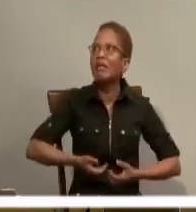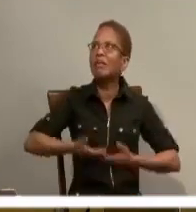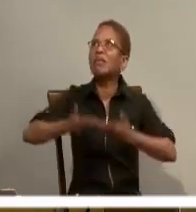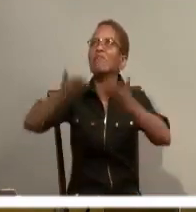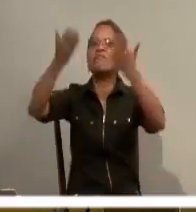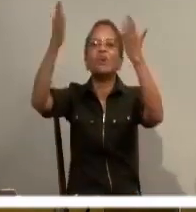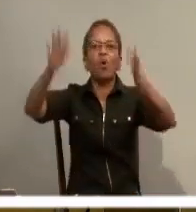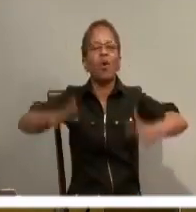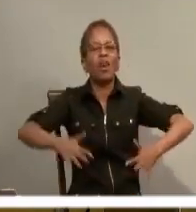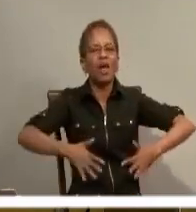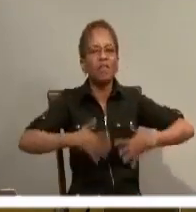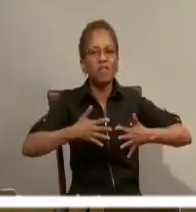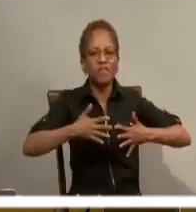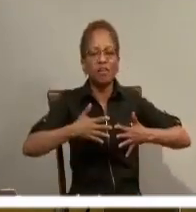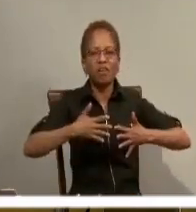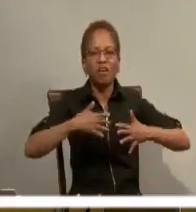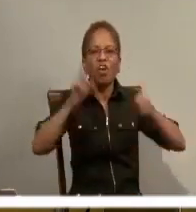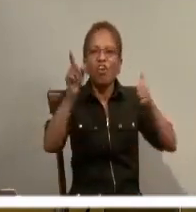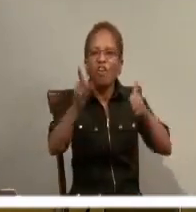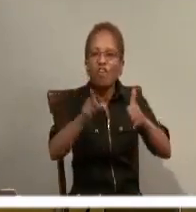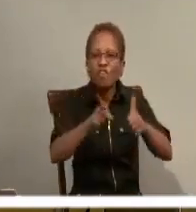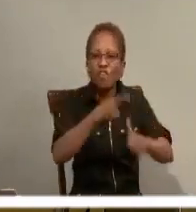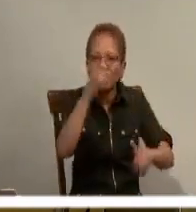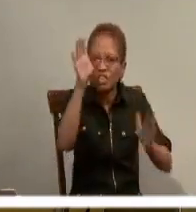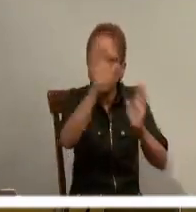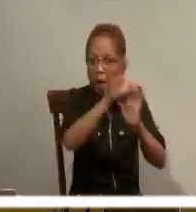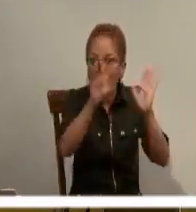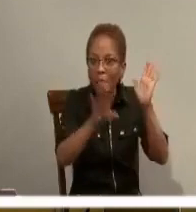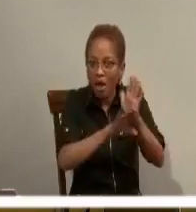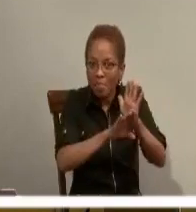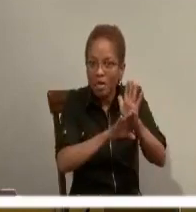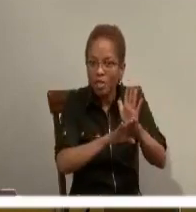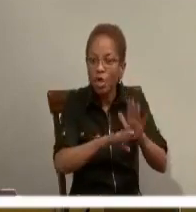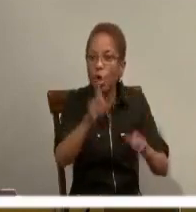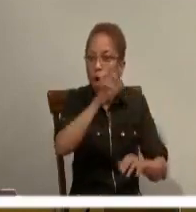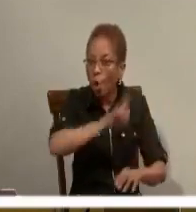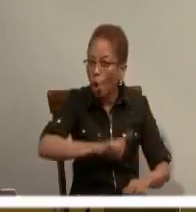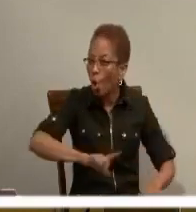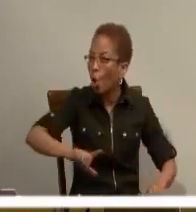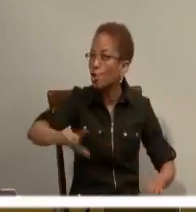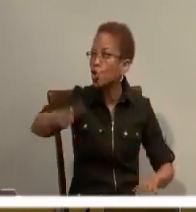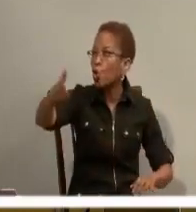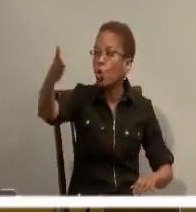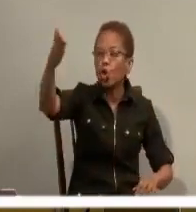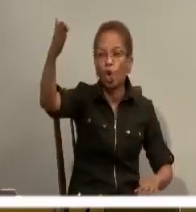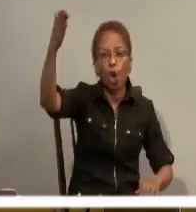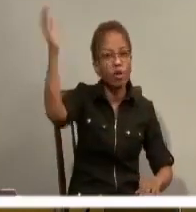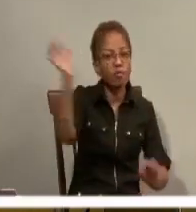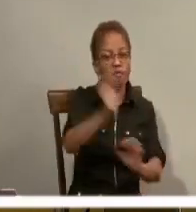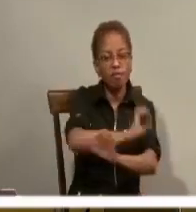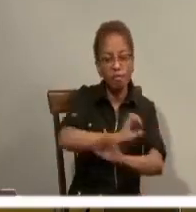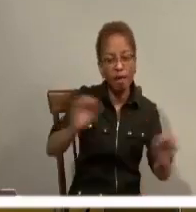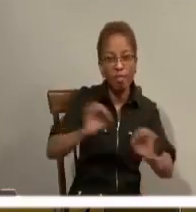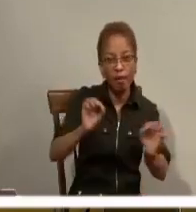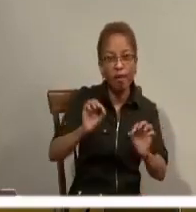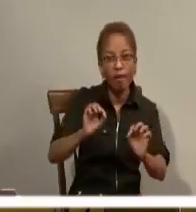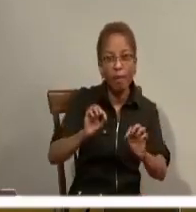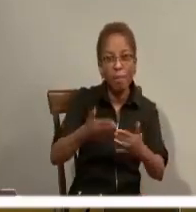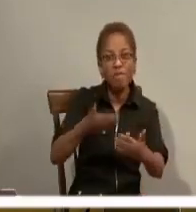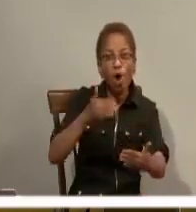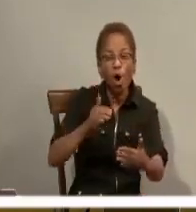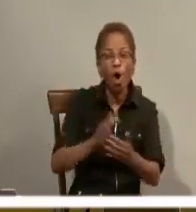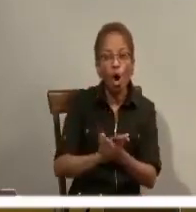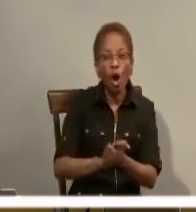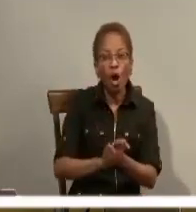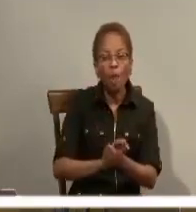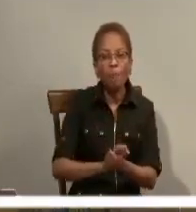and living by the first commandment that the Lord your God is one and you must have nothing else before him. And when